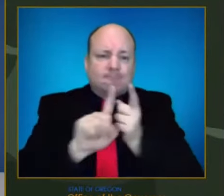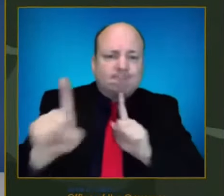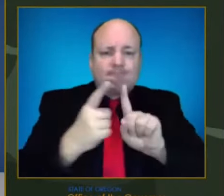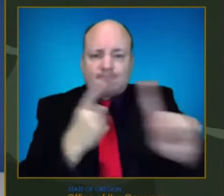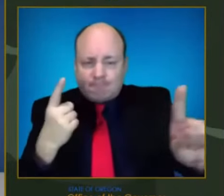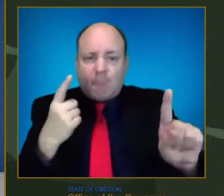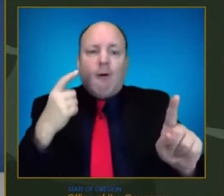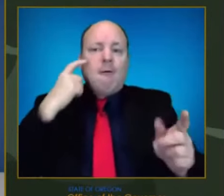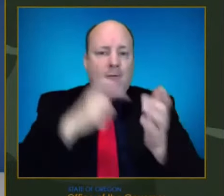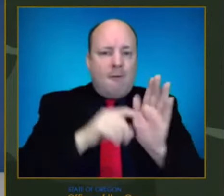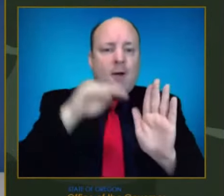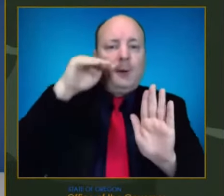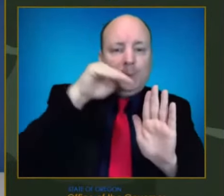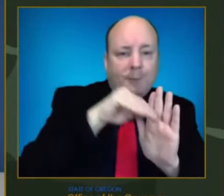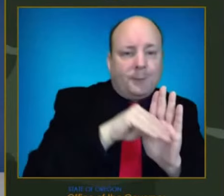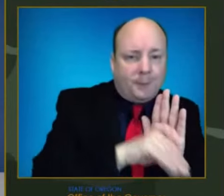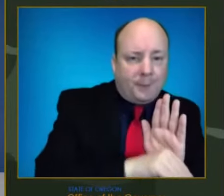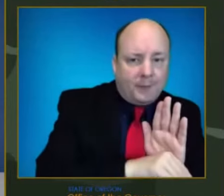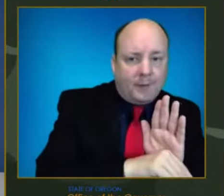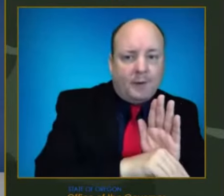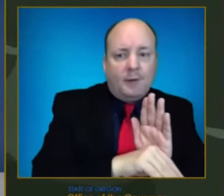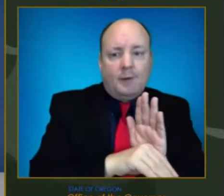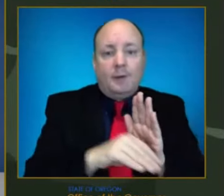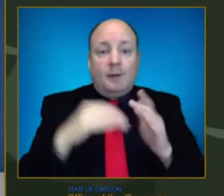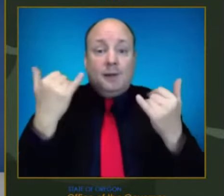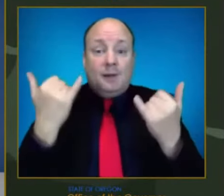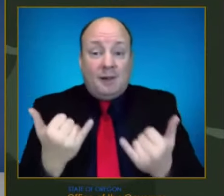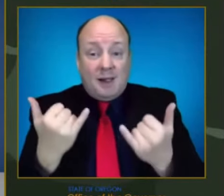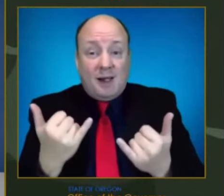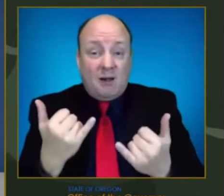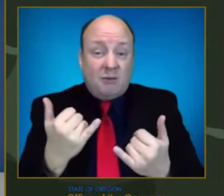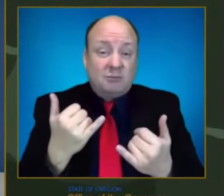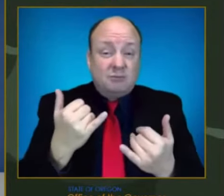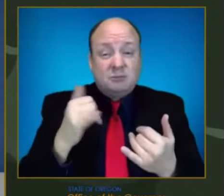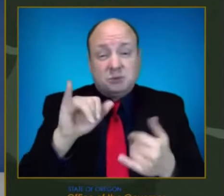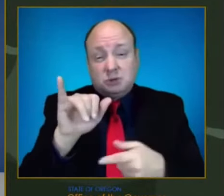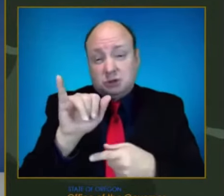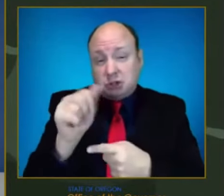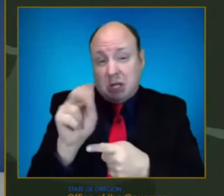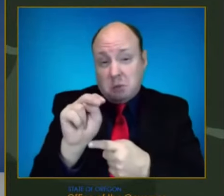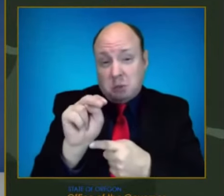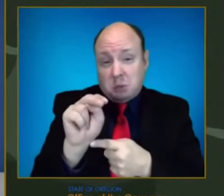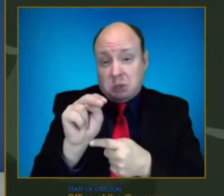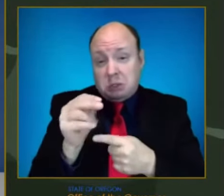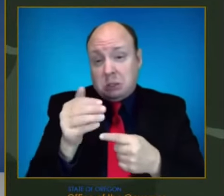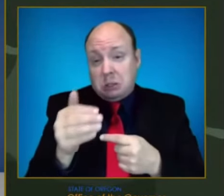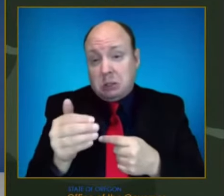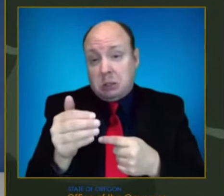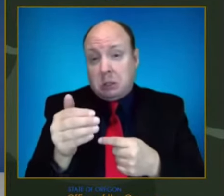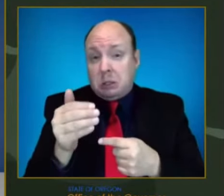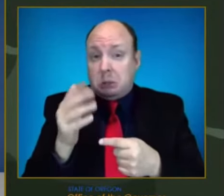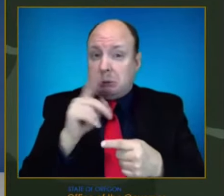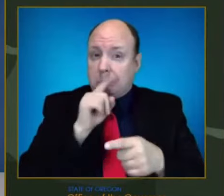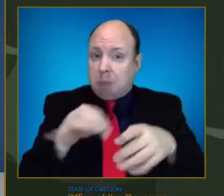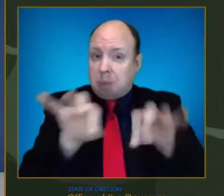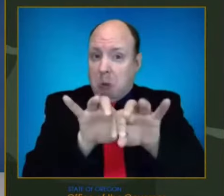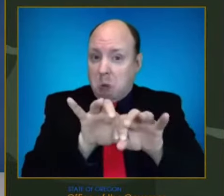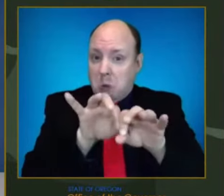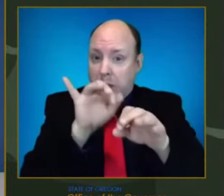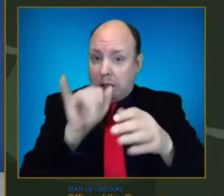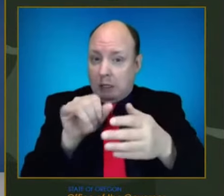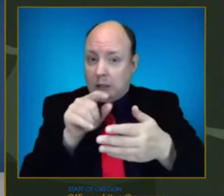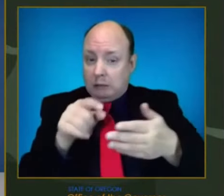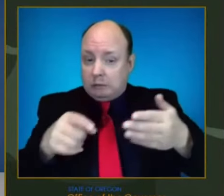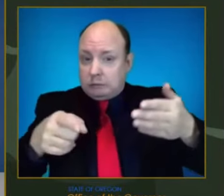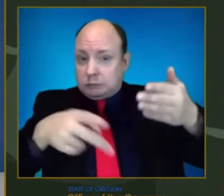between today and early January are critical. We are not powerless. The actions we take in the next few weeks will determine how many